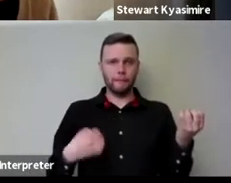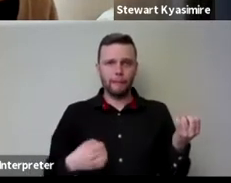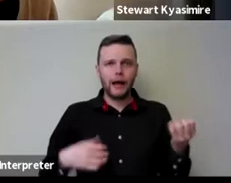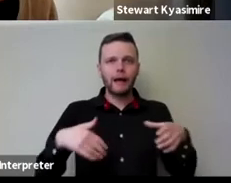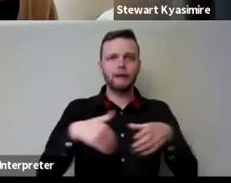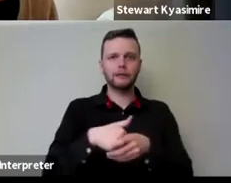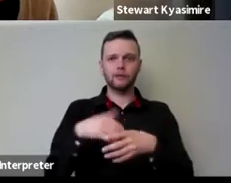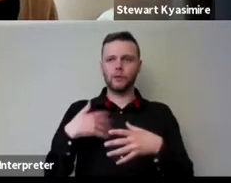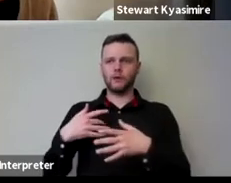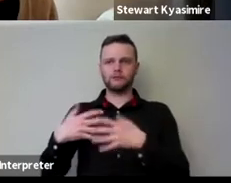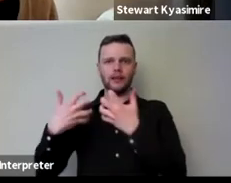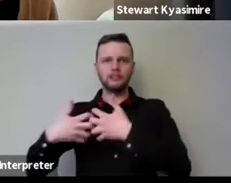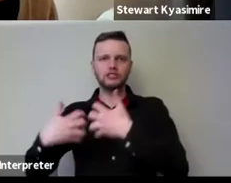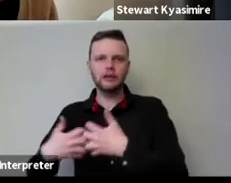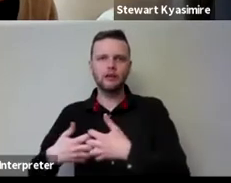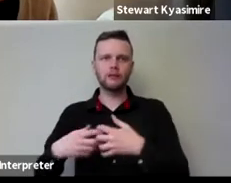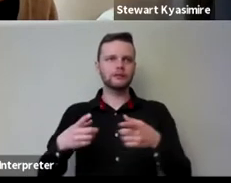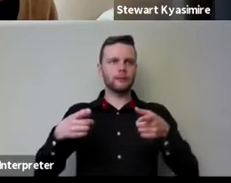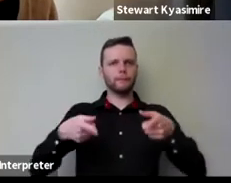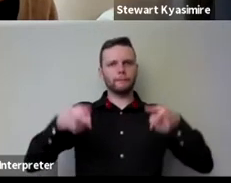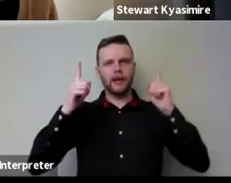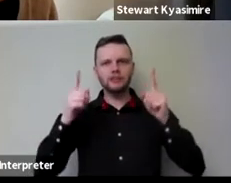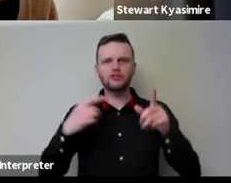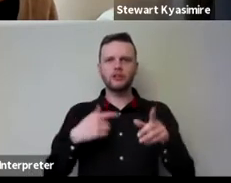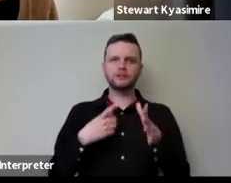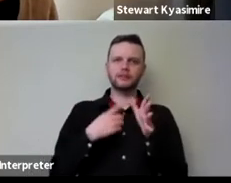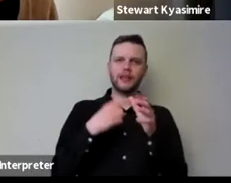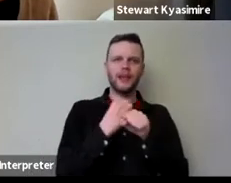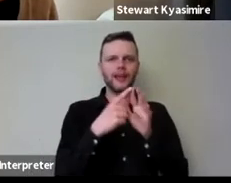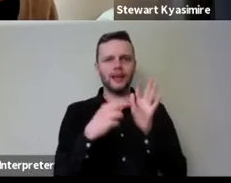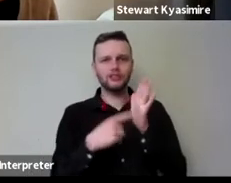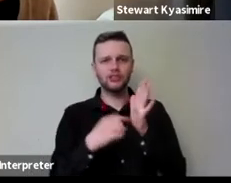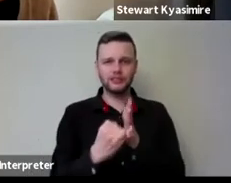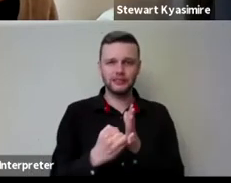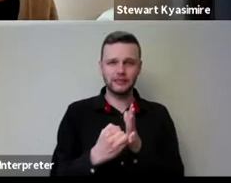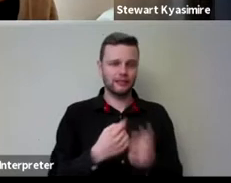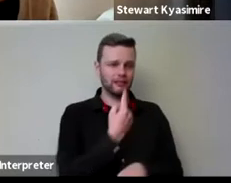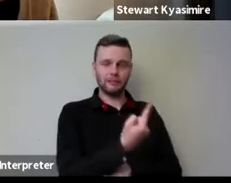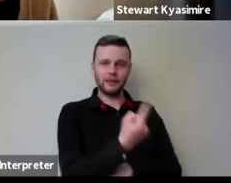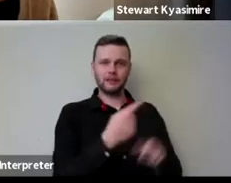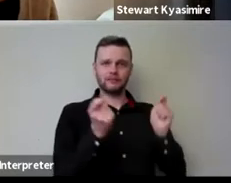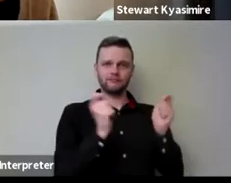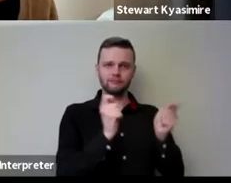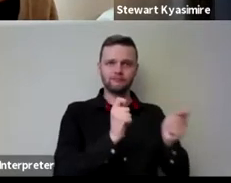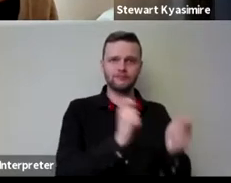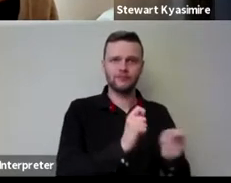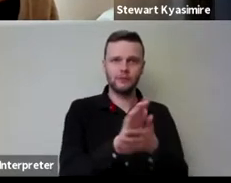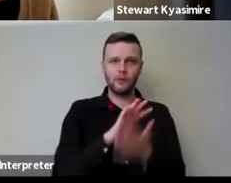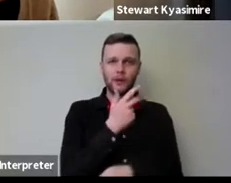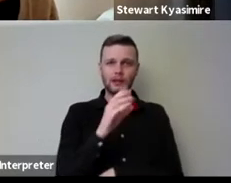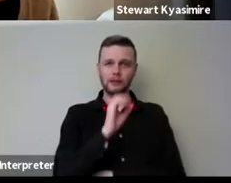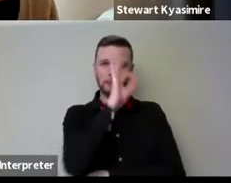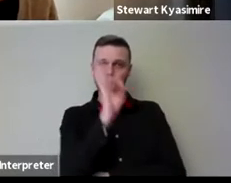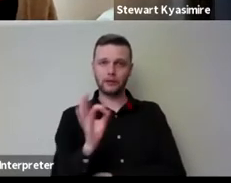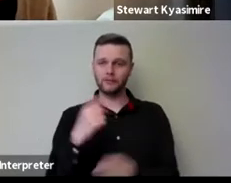managers agents there are a lot of people that make most of my turnover um 80 of it pays other